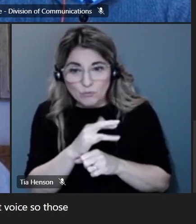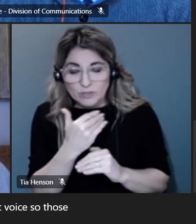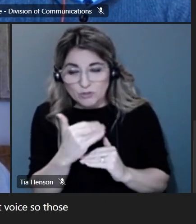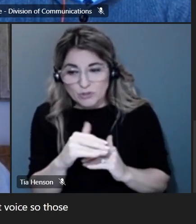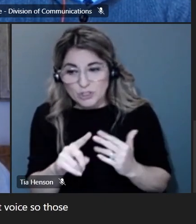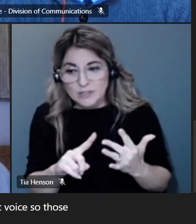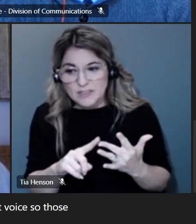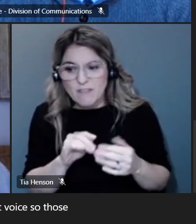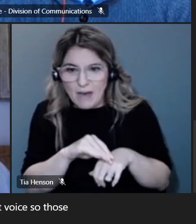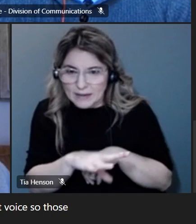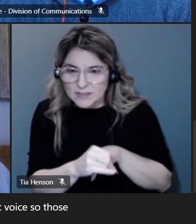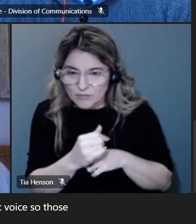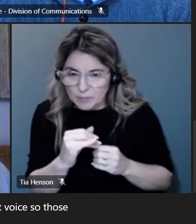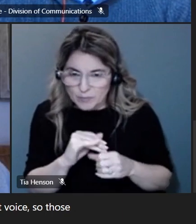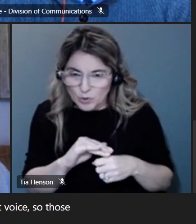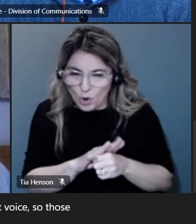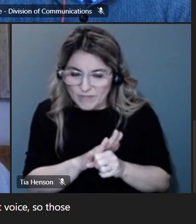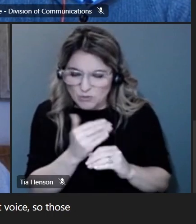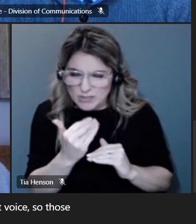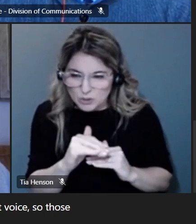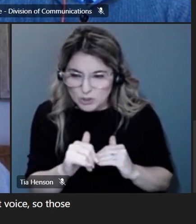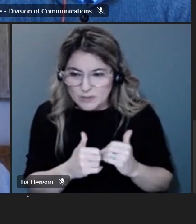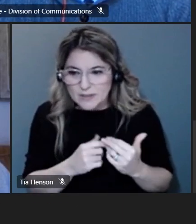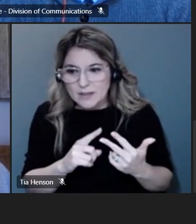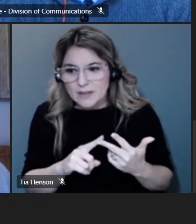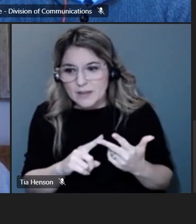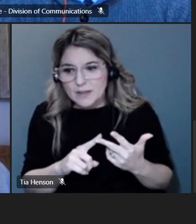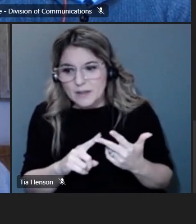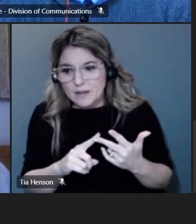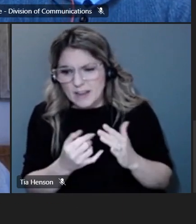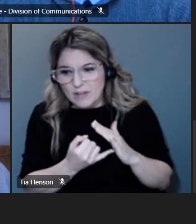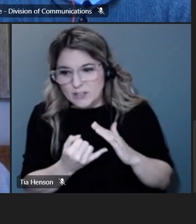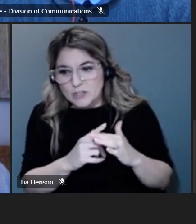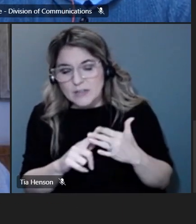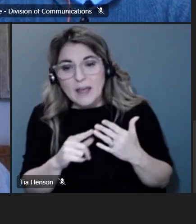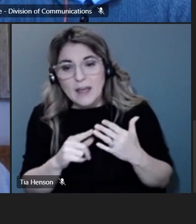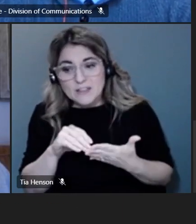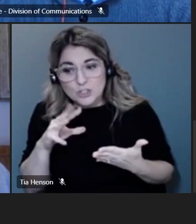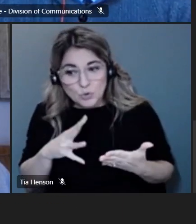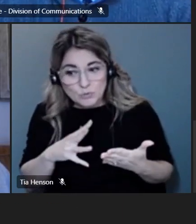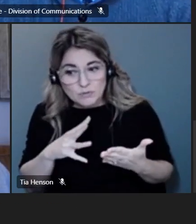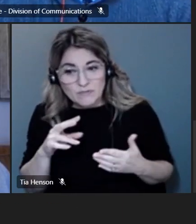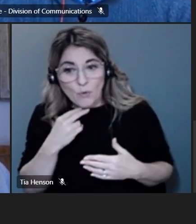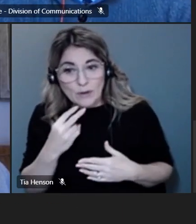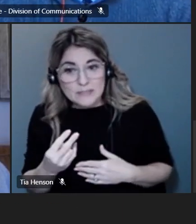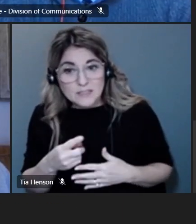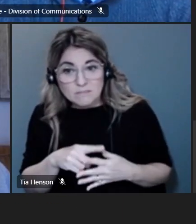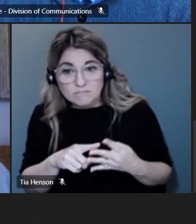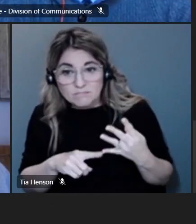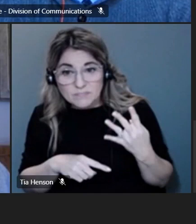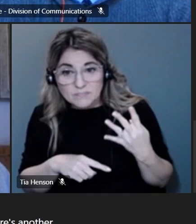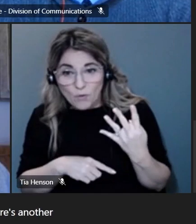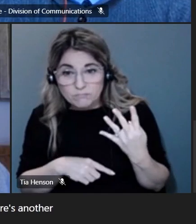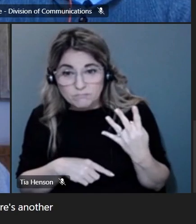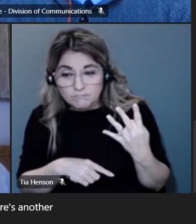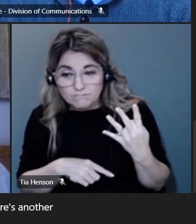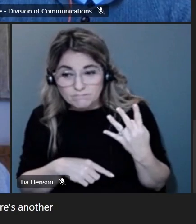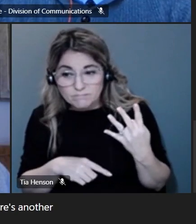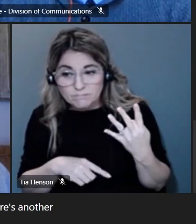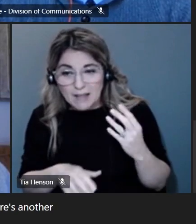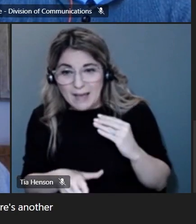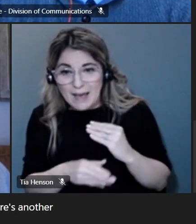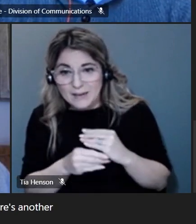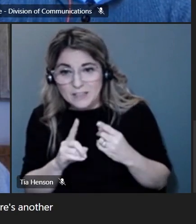i've heard um if there's uh something that i've missed or if there's another idea out there i